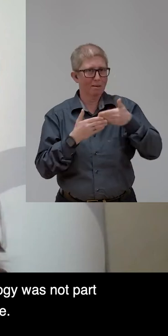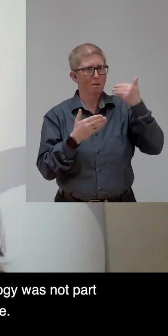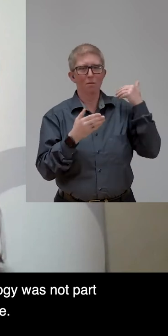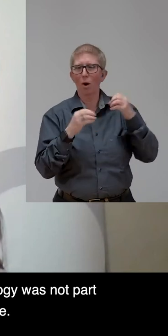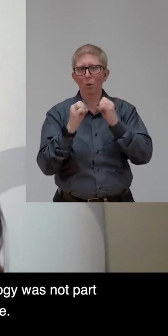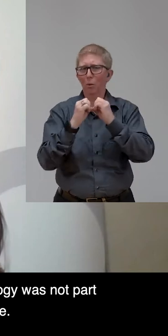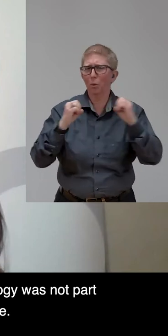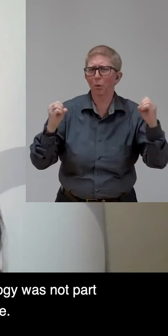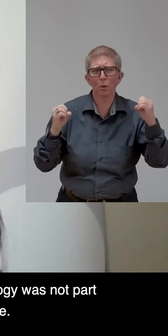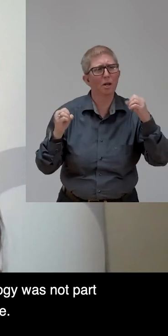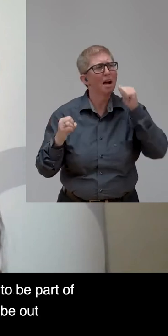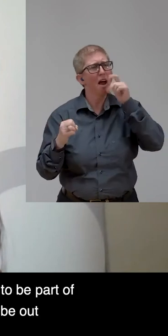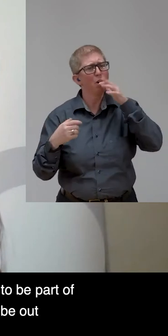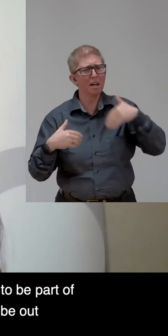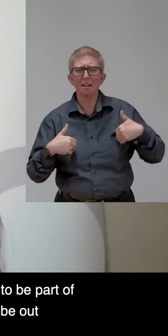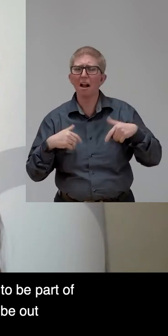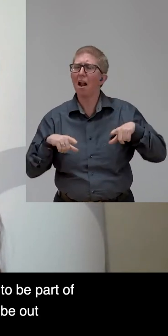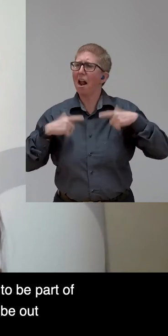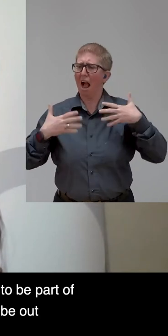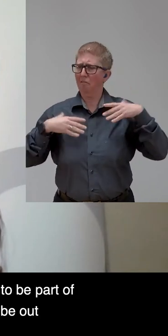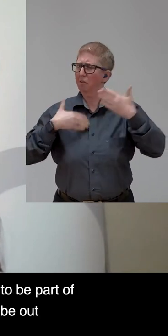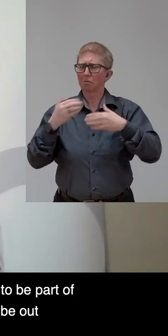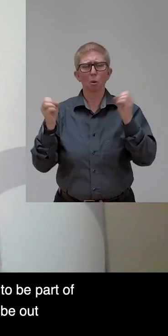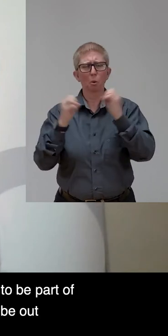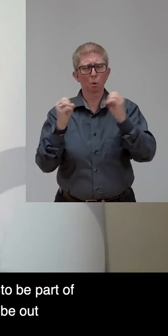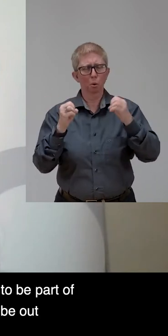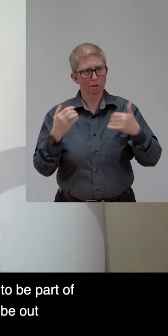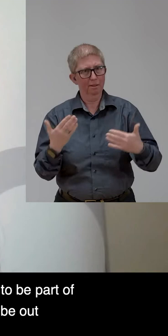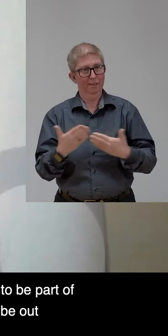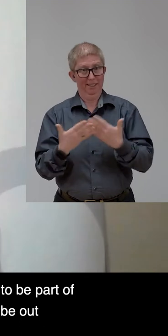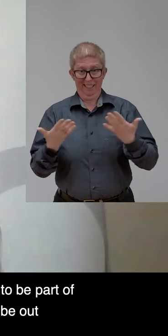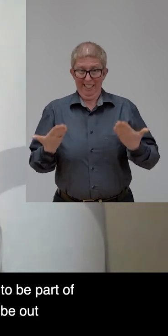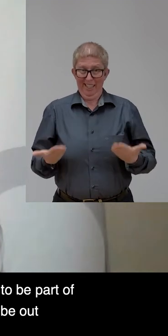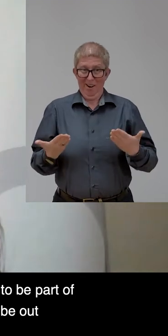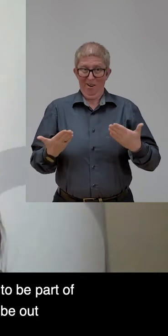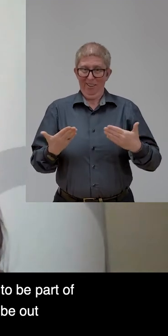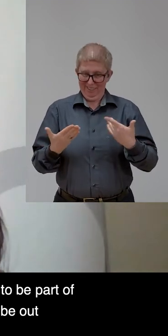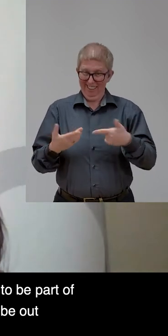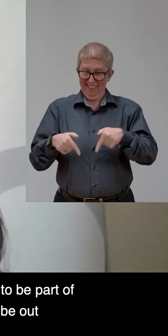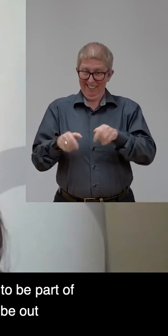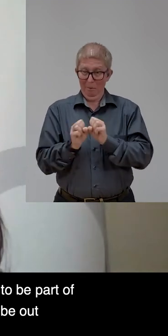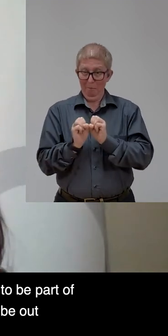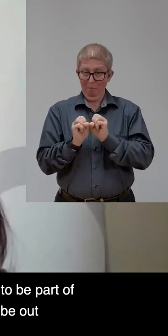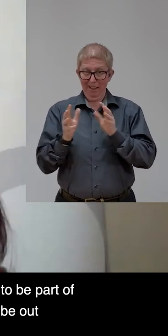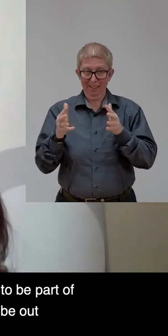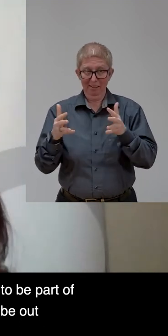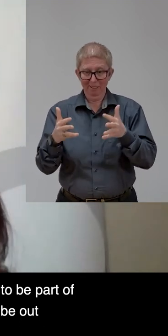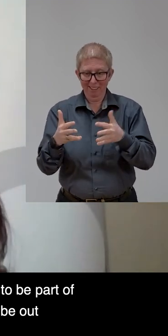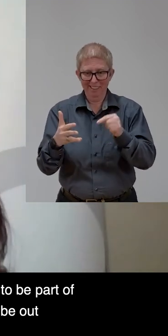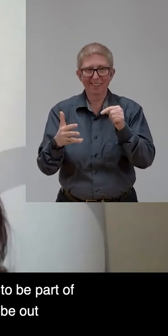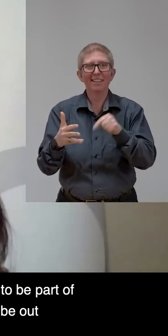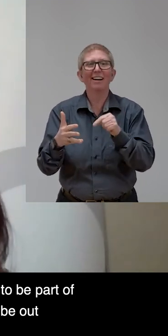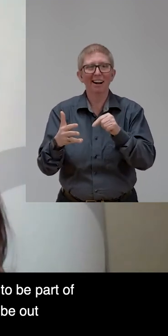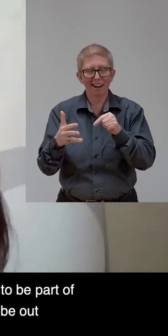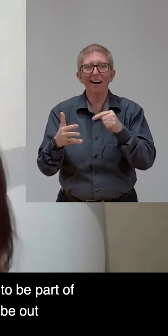to day. And what we faced through the pandemic, we were obliged